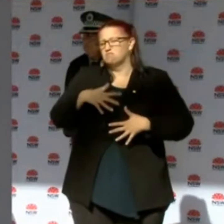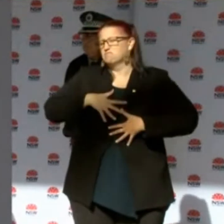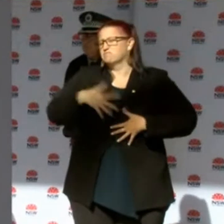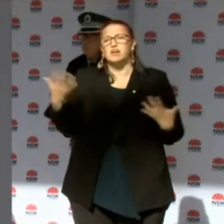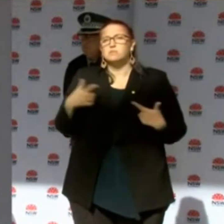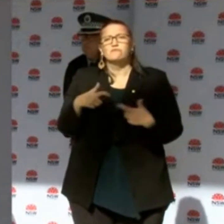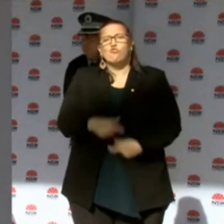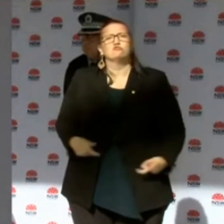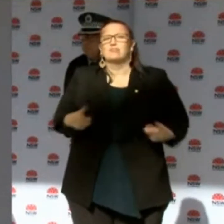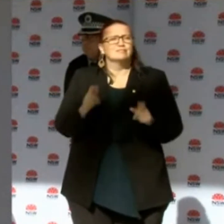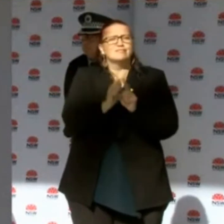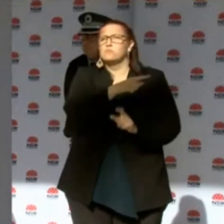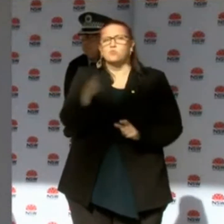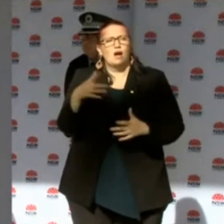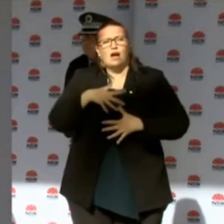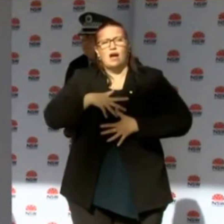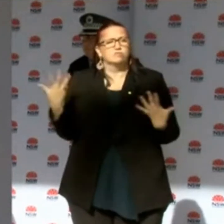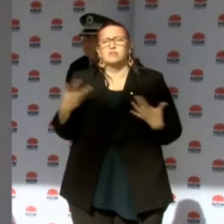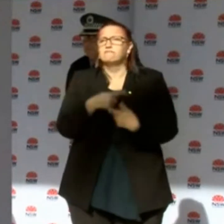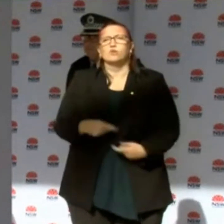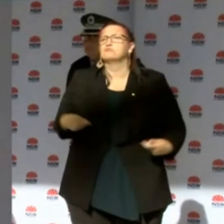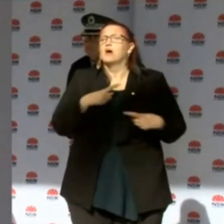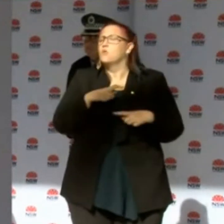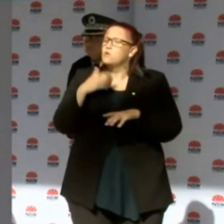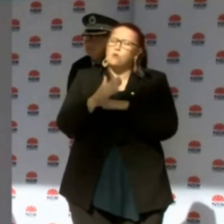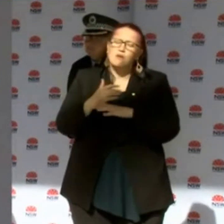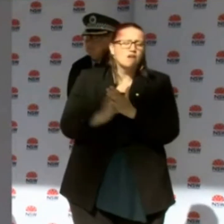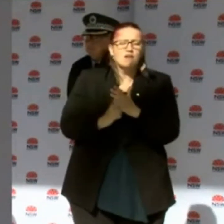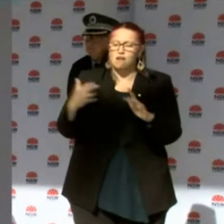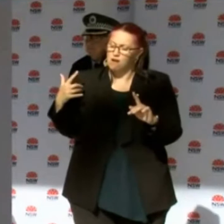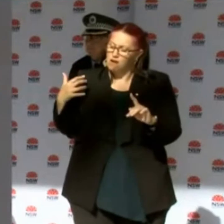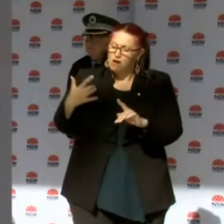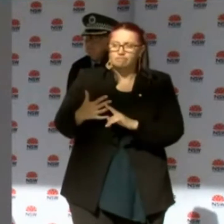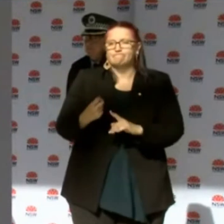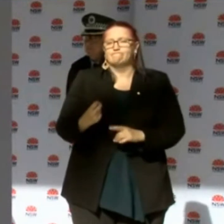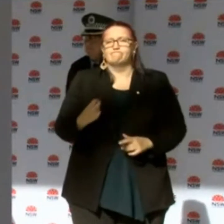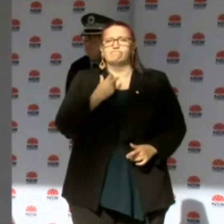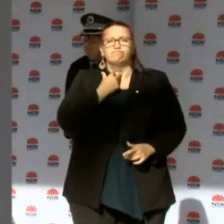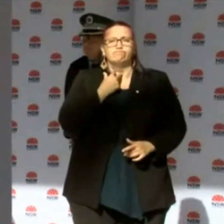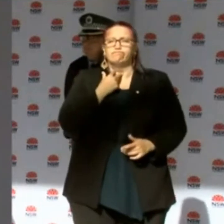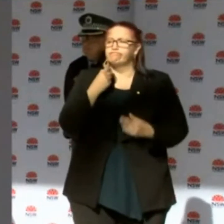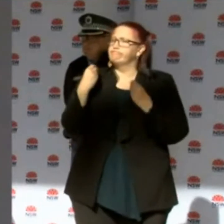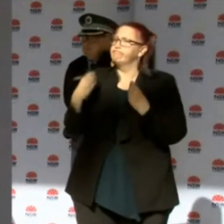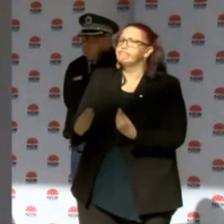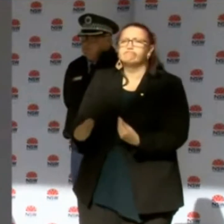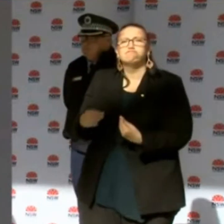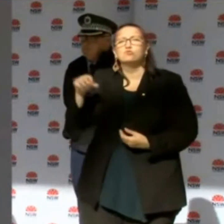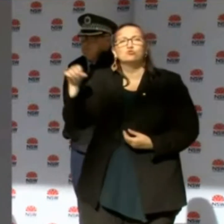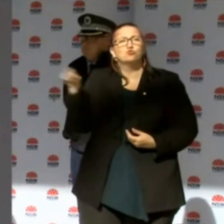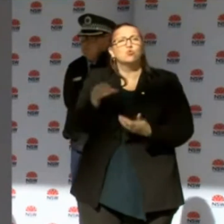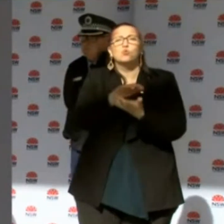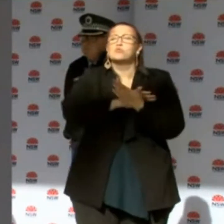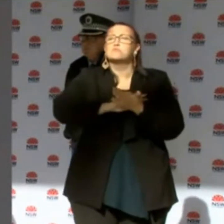and frustrated as much as anybody. We all work so hard and it's really disappointing when things don't go the way they should.